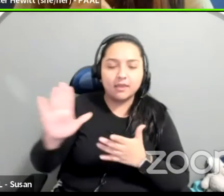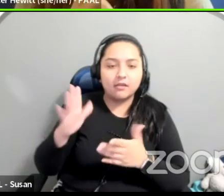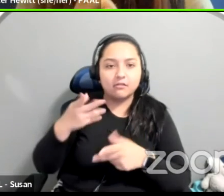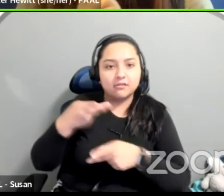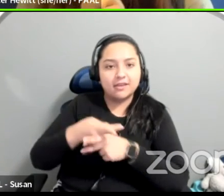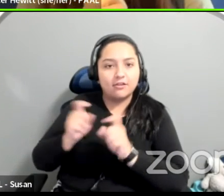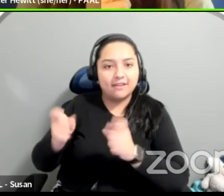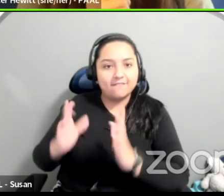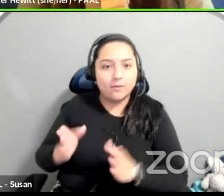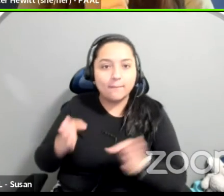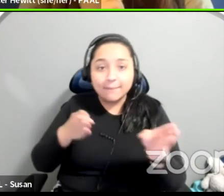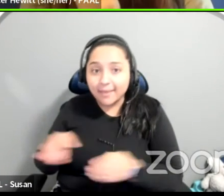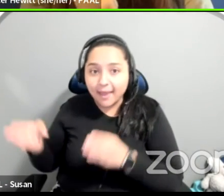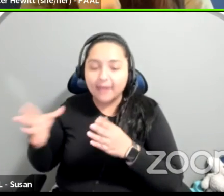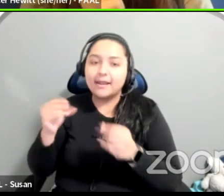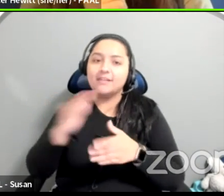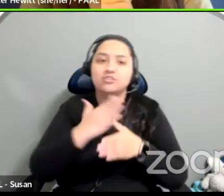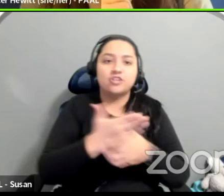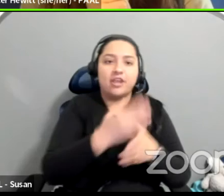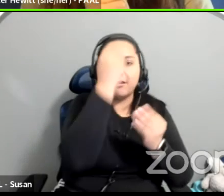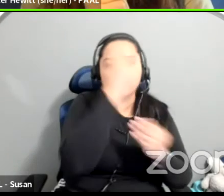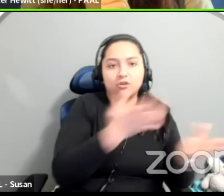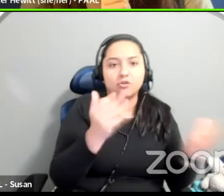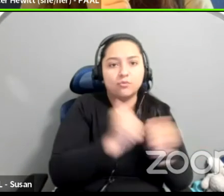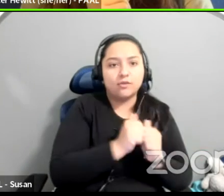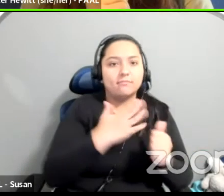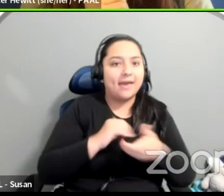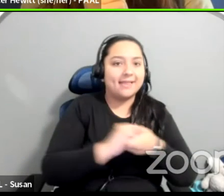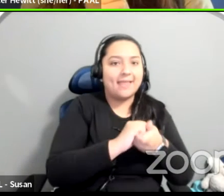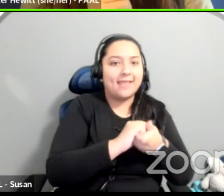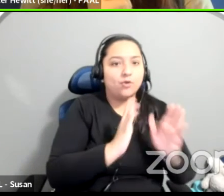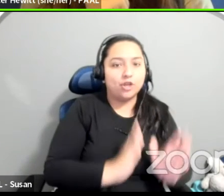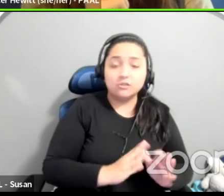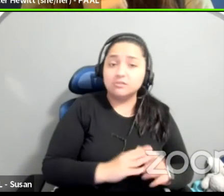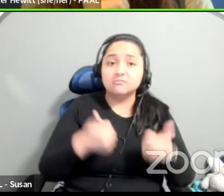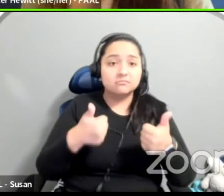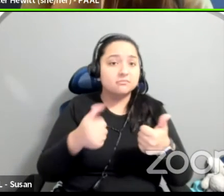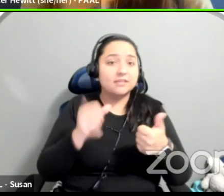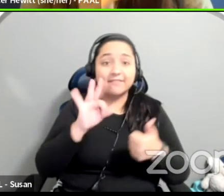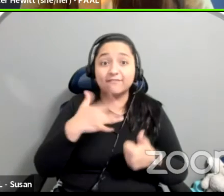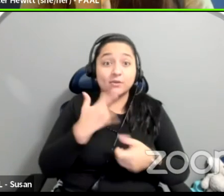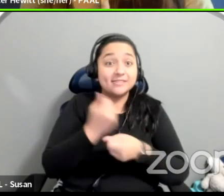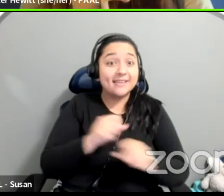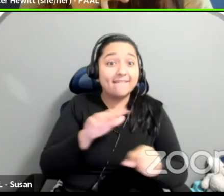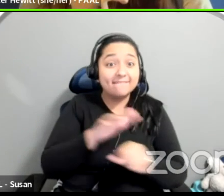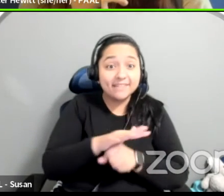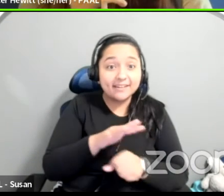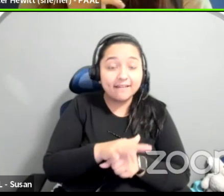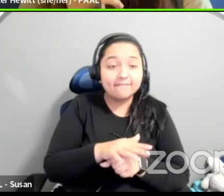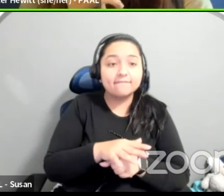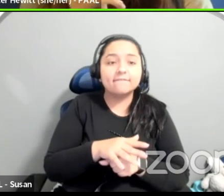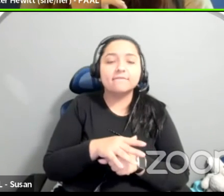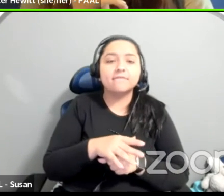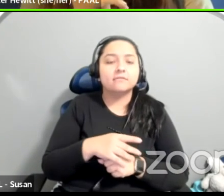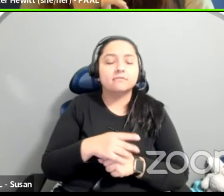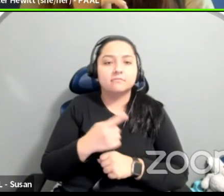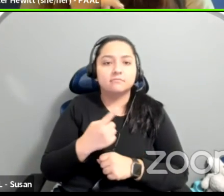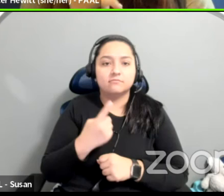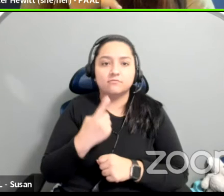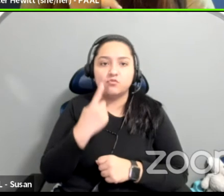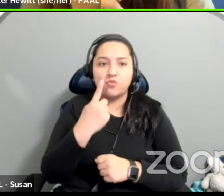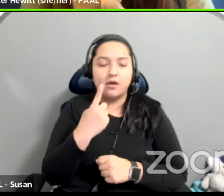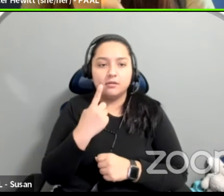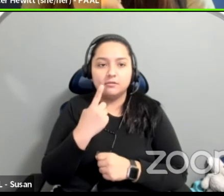with my collaborators. One hundred percent. If you feel safe enough in the room, the, the, the line that, that pal offers all of you is, um,